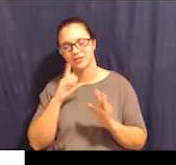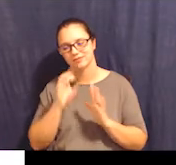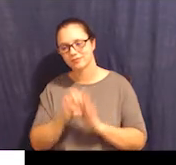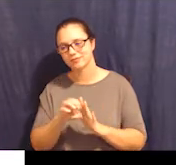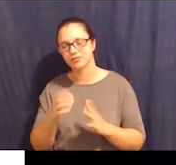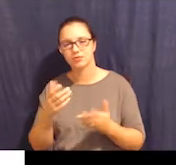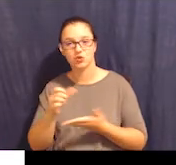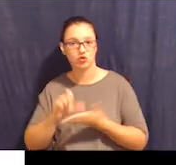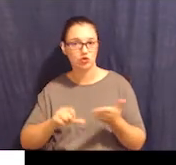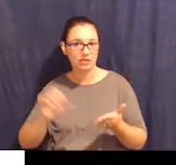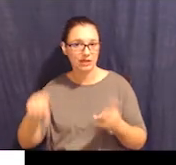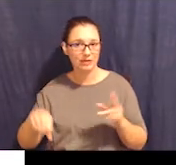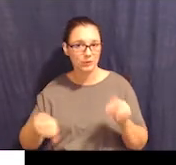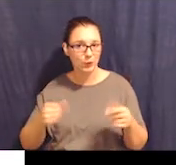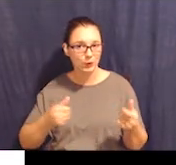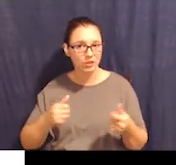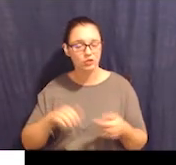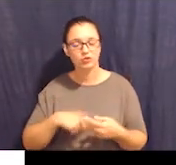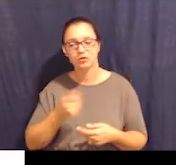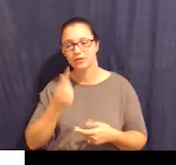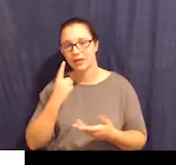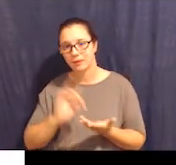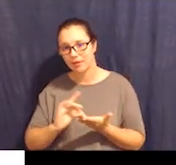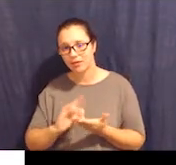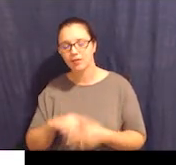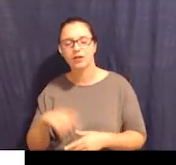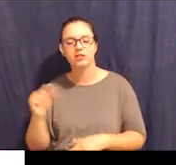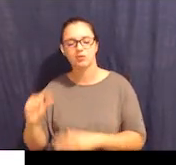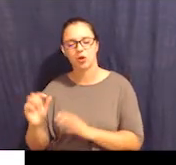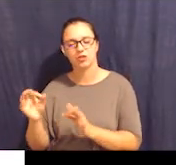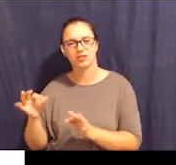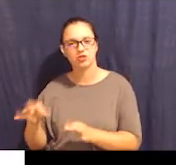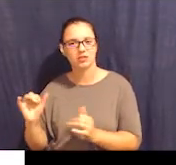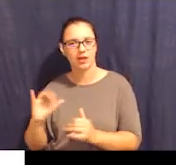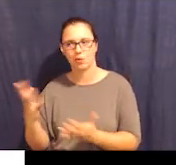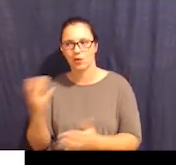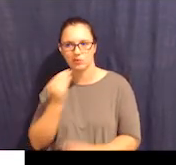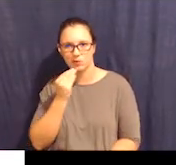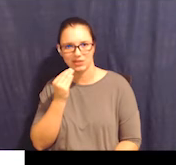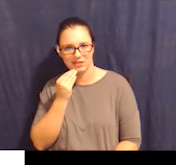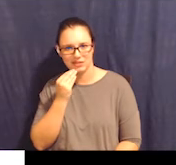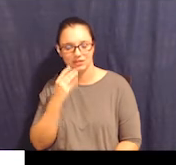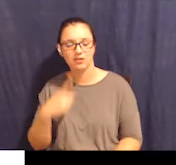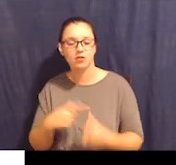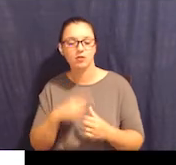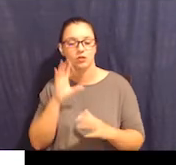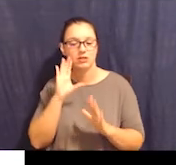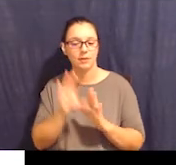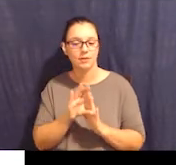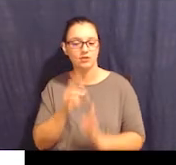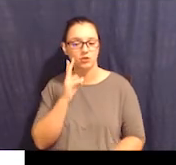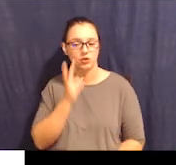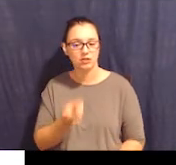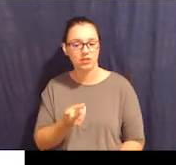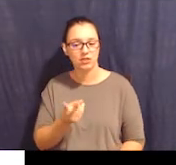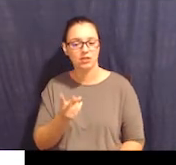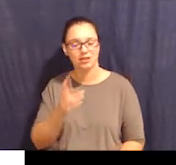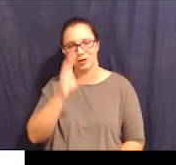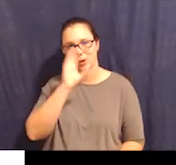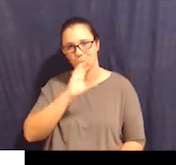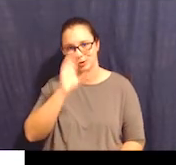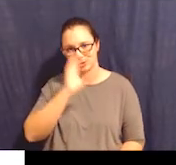like what to eat. The first image that we see is cartoons, and it's a brown-skinned boy